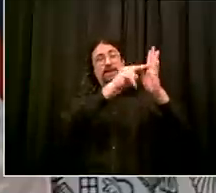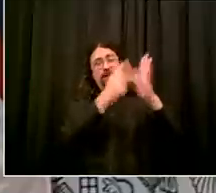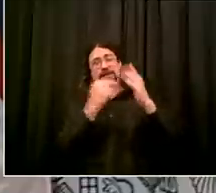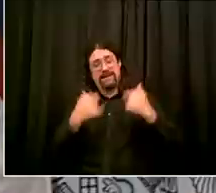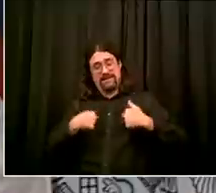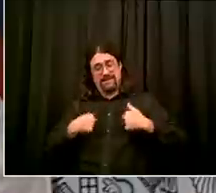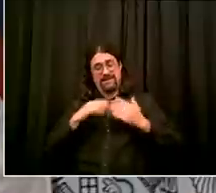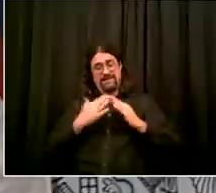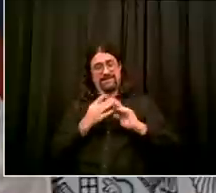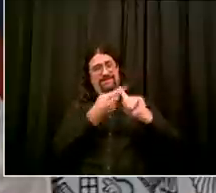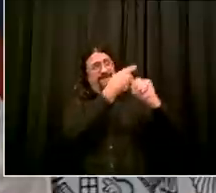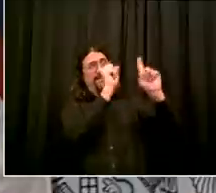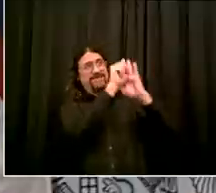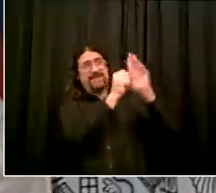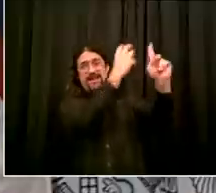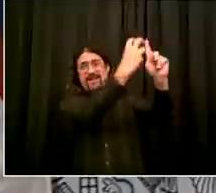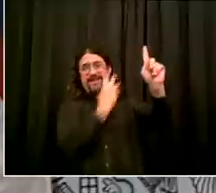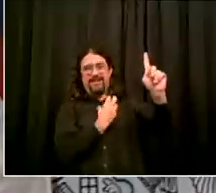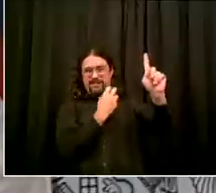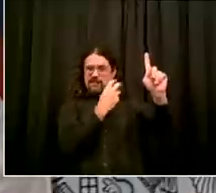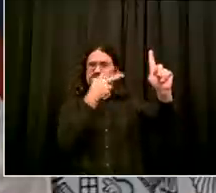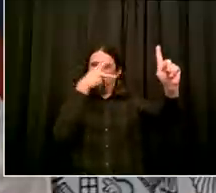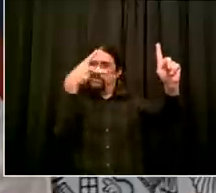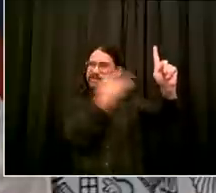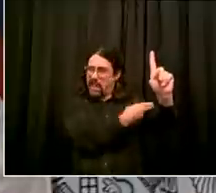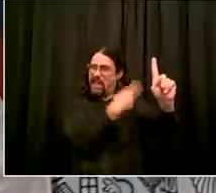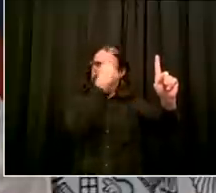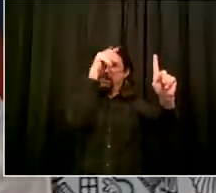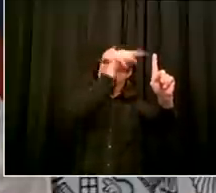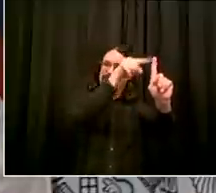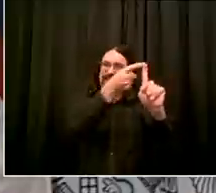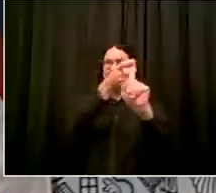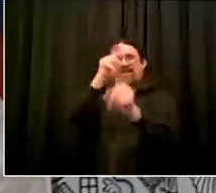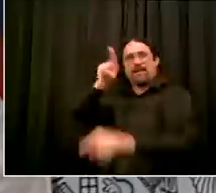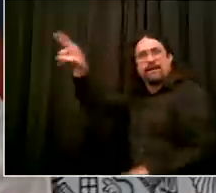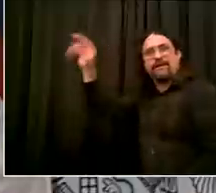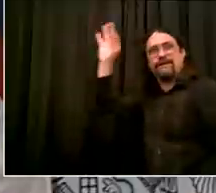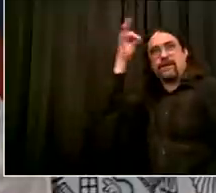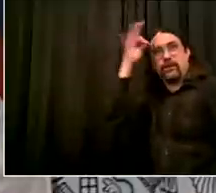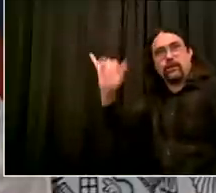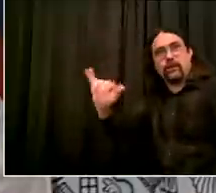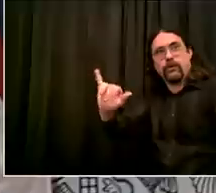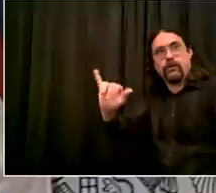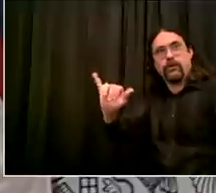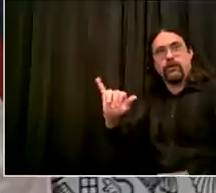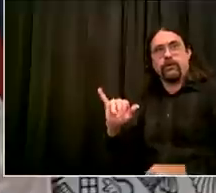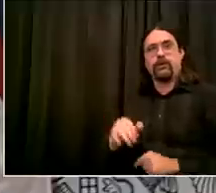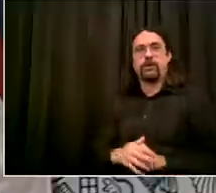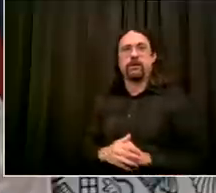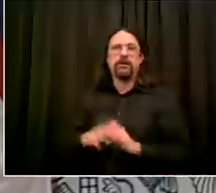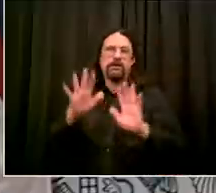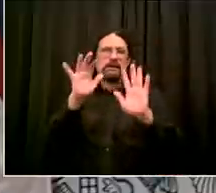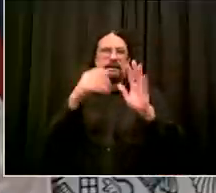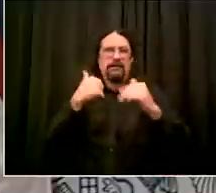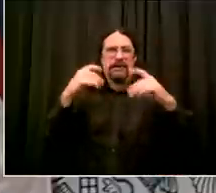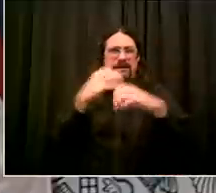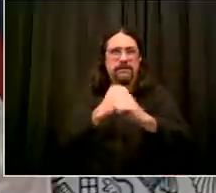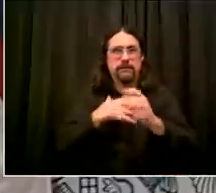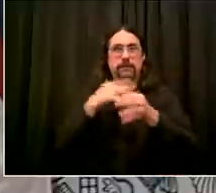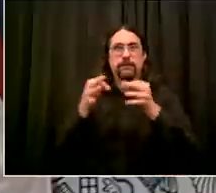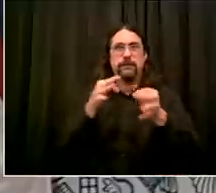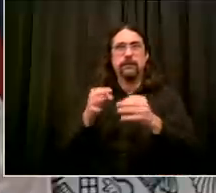billion of the five billion is to keep the layoffs from happening to stop the layoffs keep our personnel in place serving the public